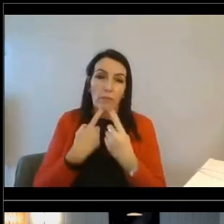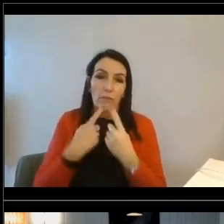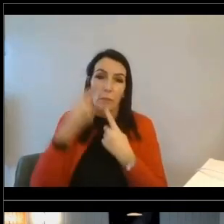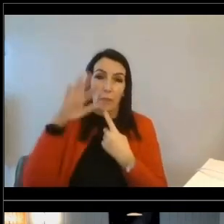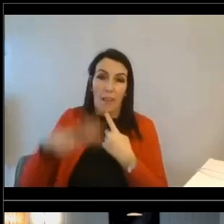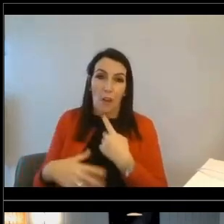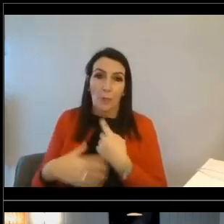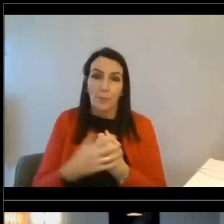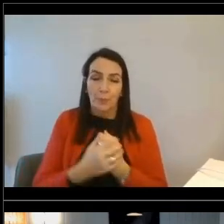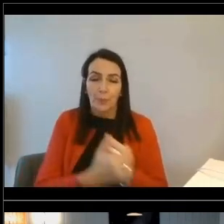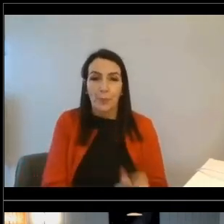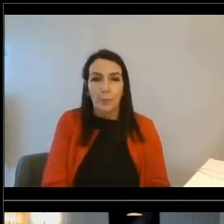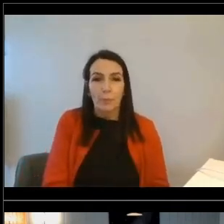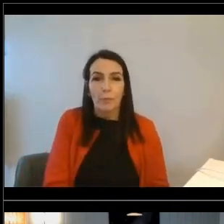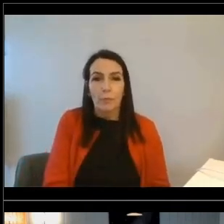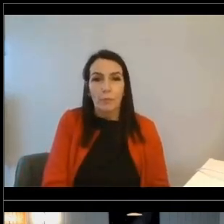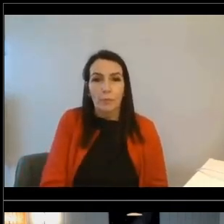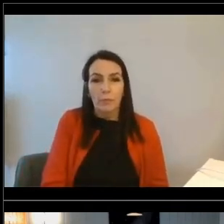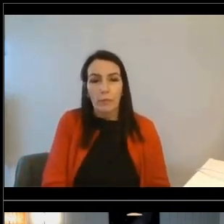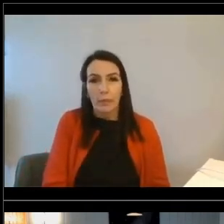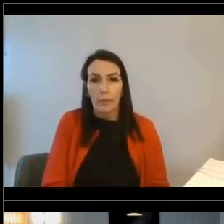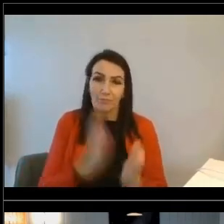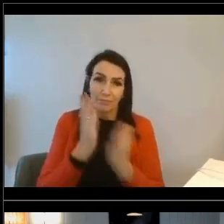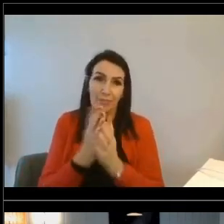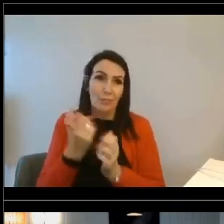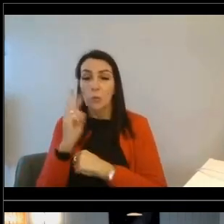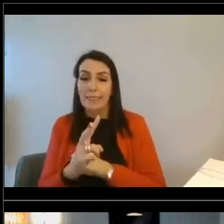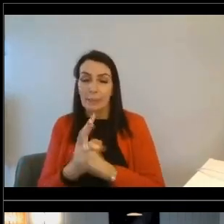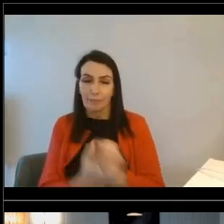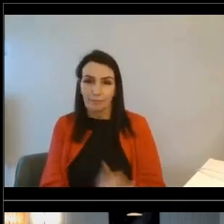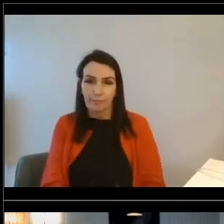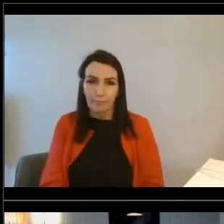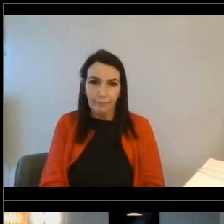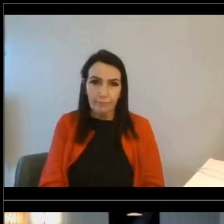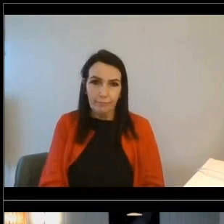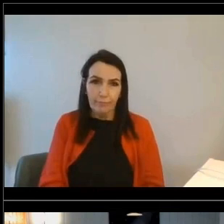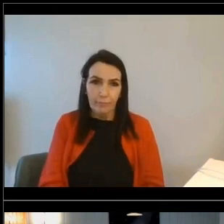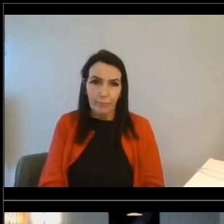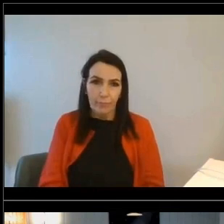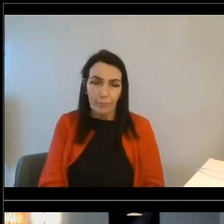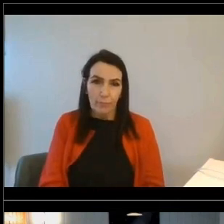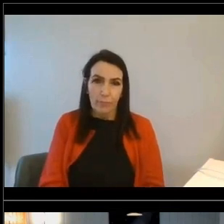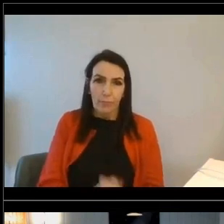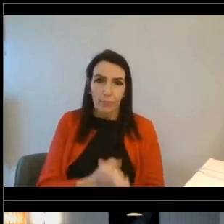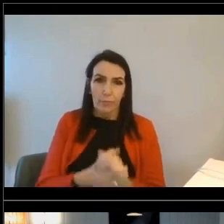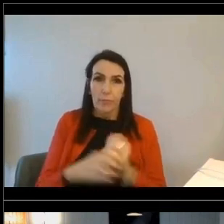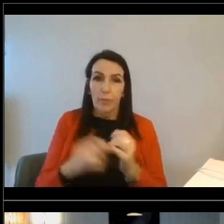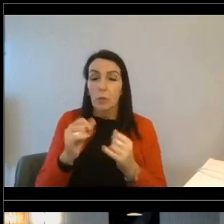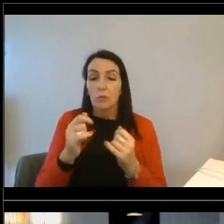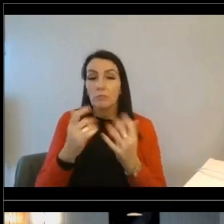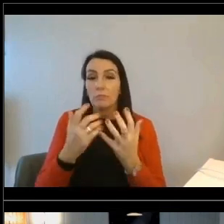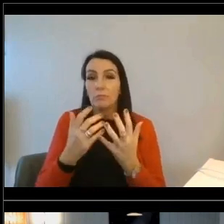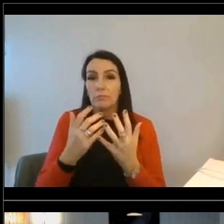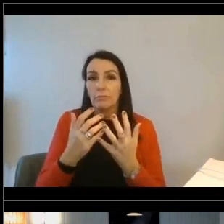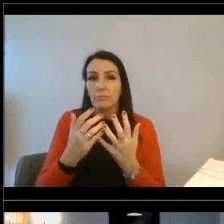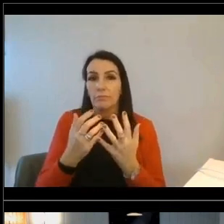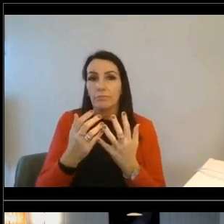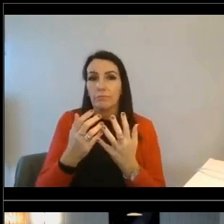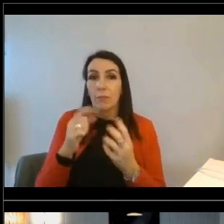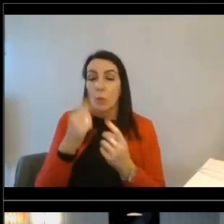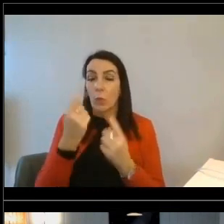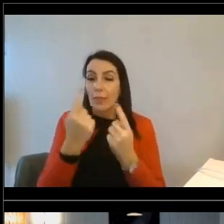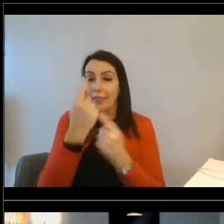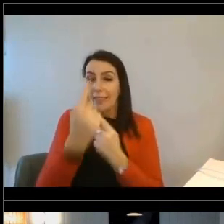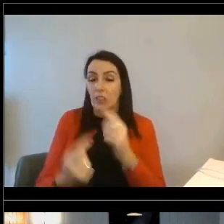particular home. In a way, it's really simple for the customer to see. There is a bit of a fail-save you'll see under each of those categories where